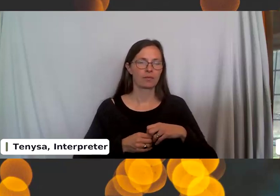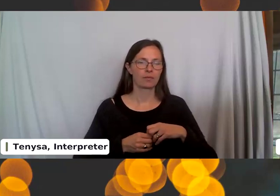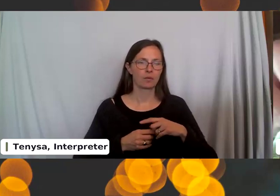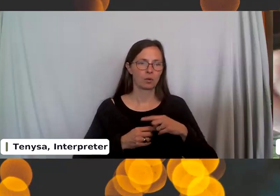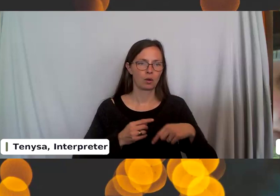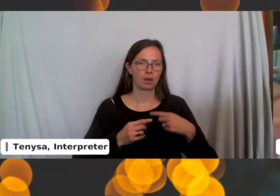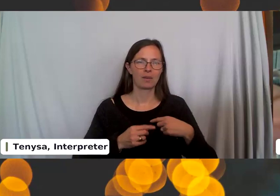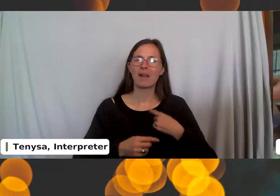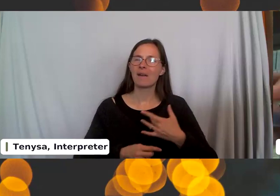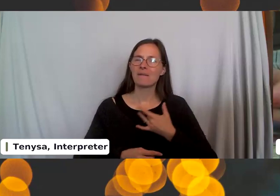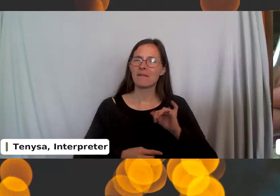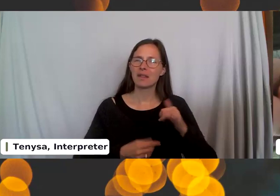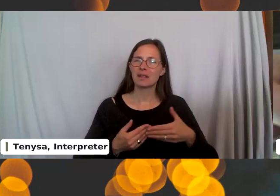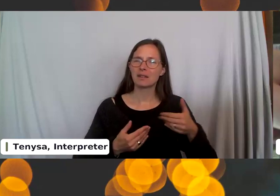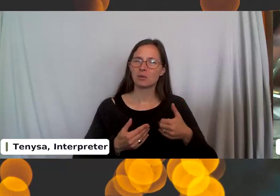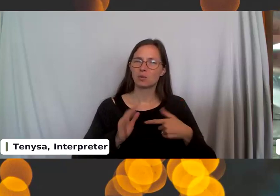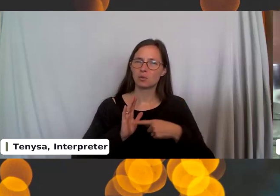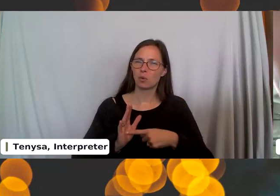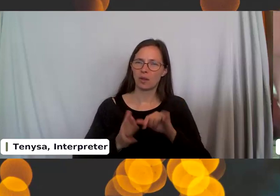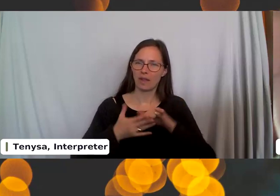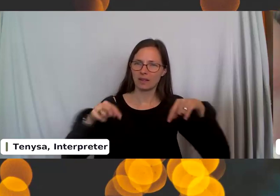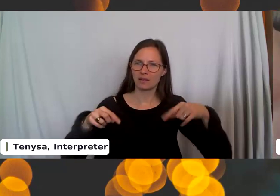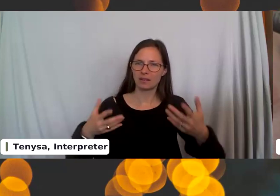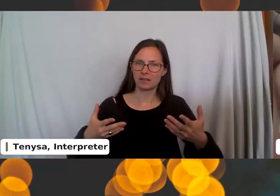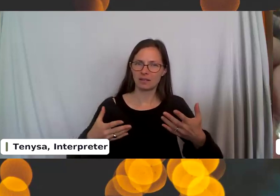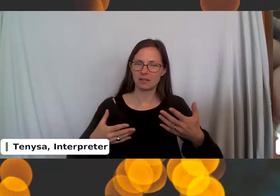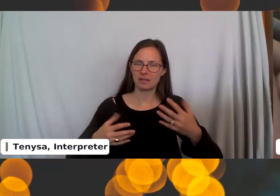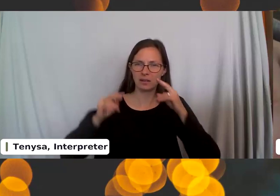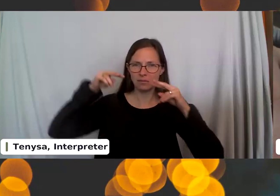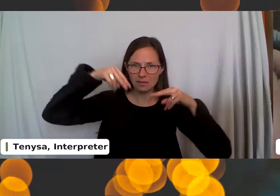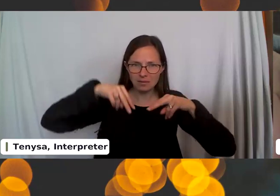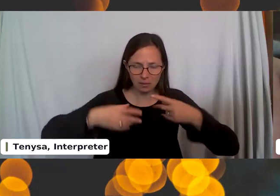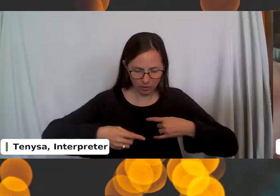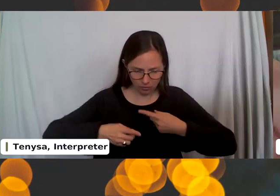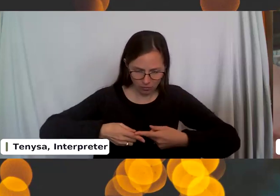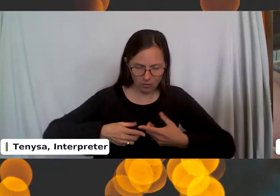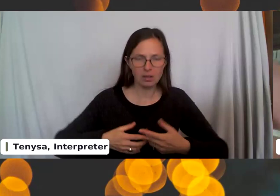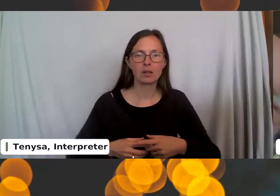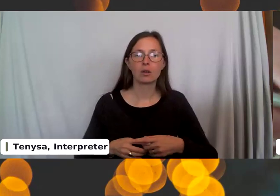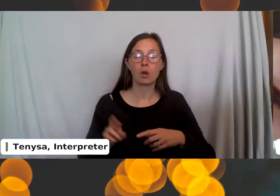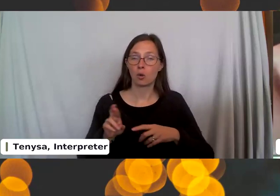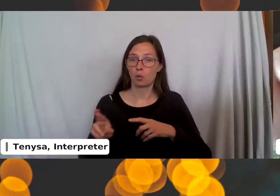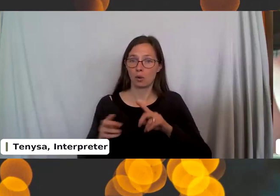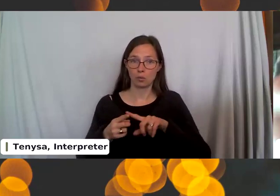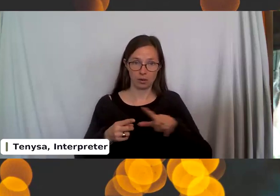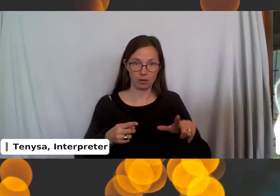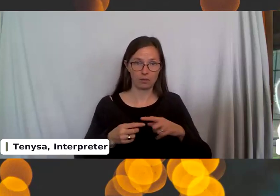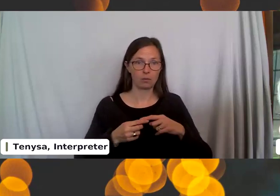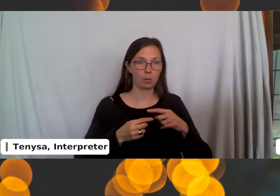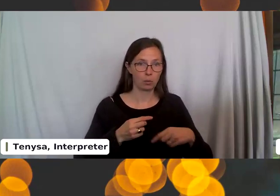I feel like it's easier to show you this way. From the top. Right to left. Loop it around.